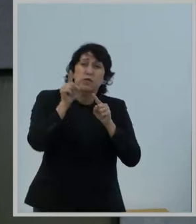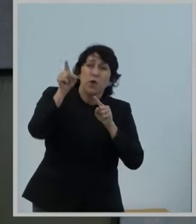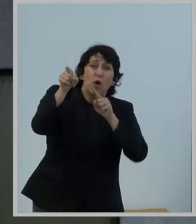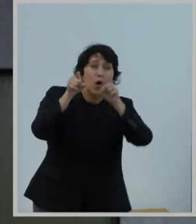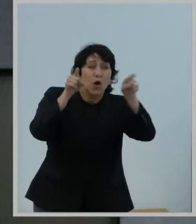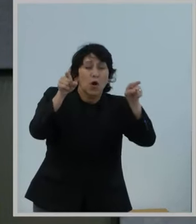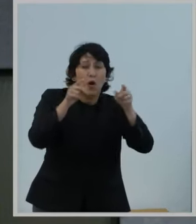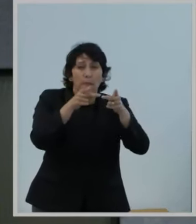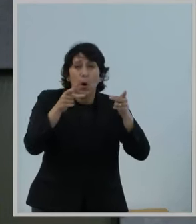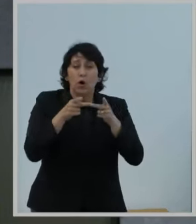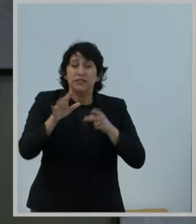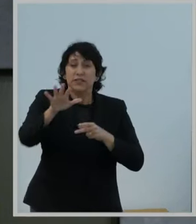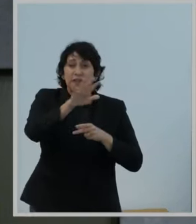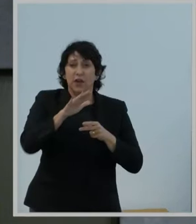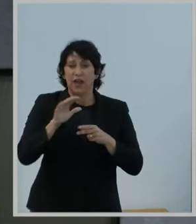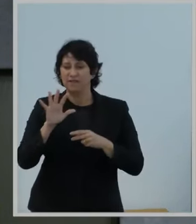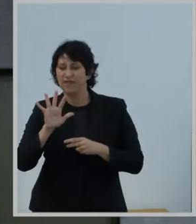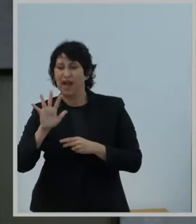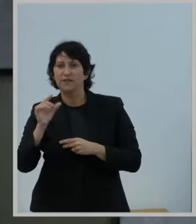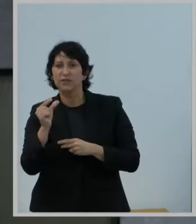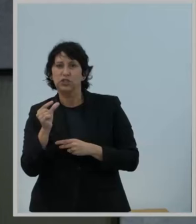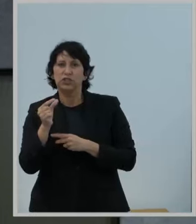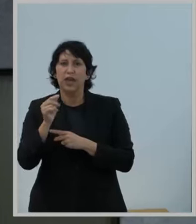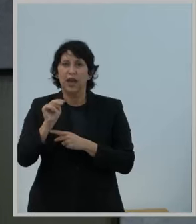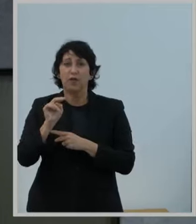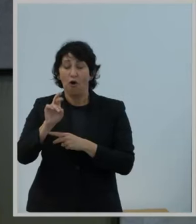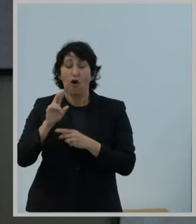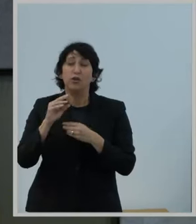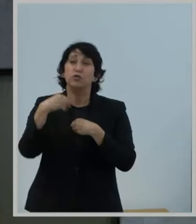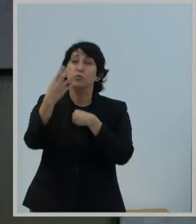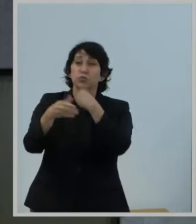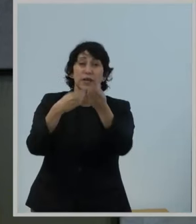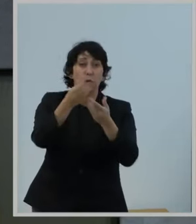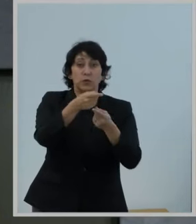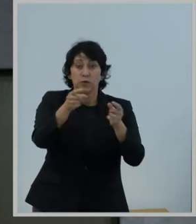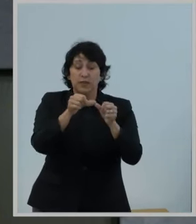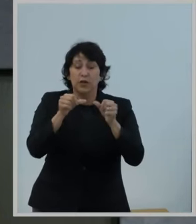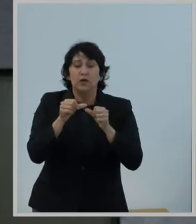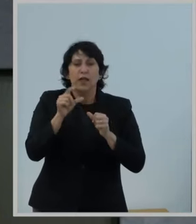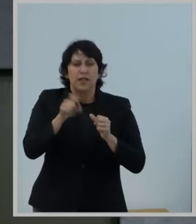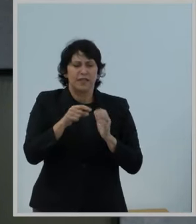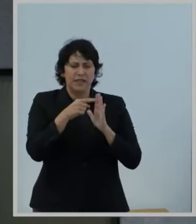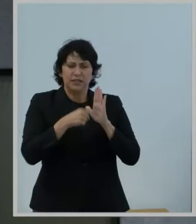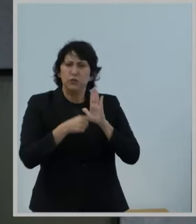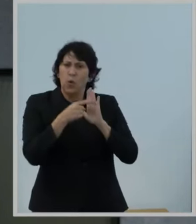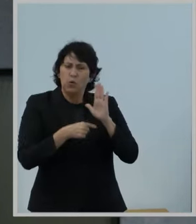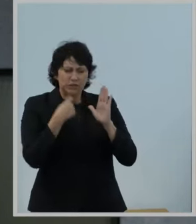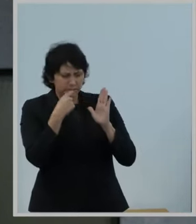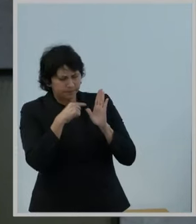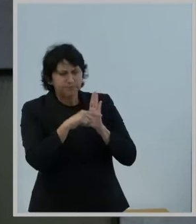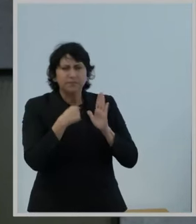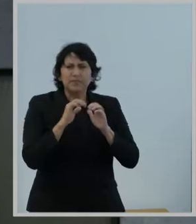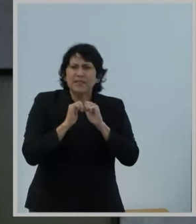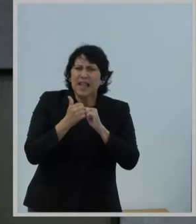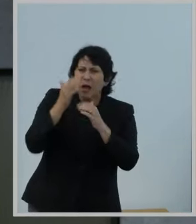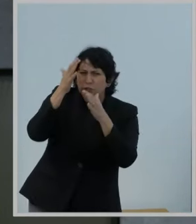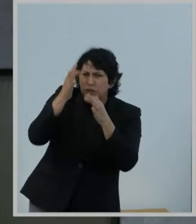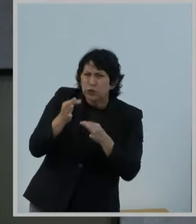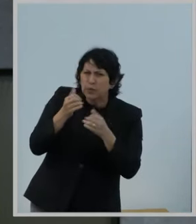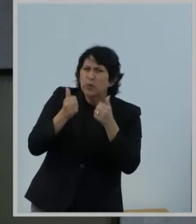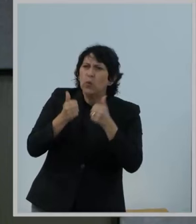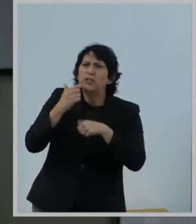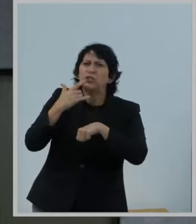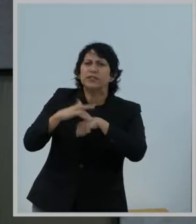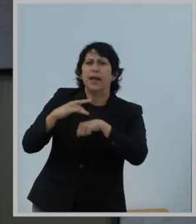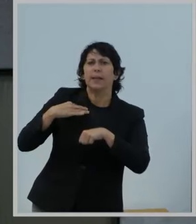including ways to bring 5G and R to these areas. In particular, the notice seeks comment on how to determine eligible areas and services for